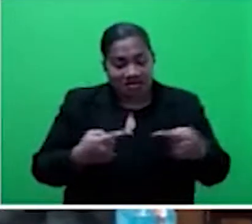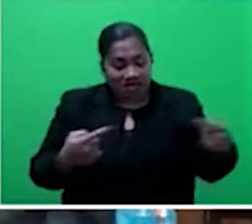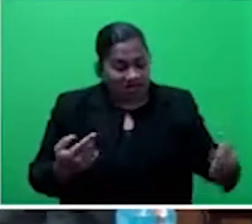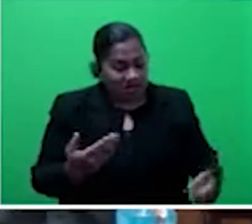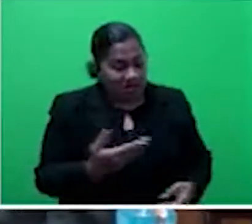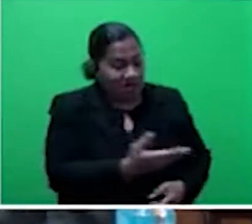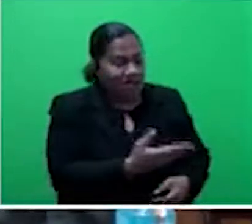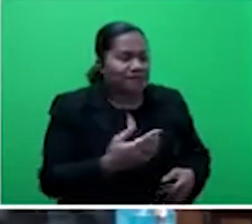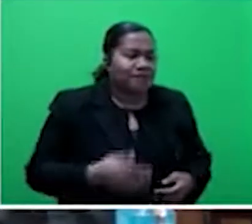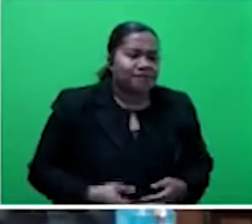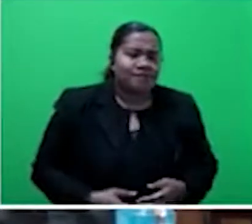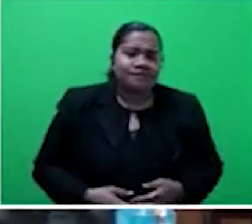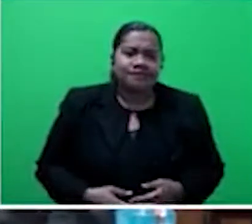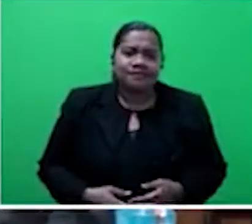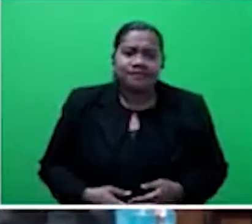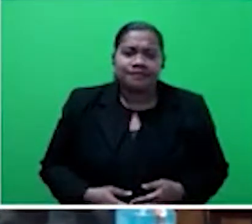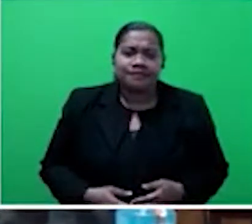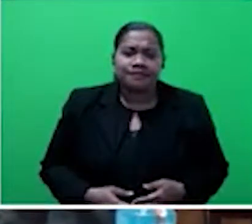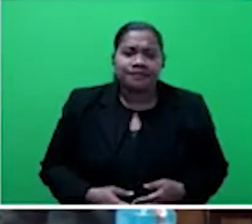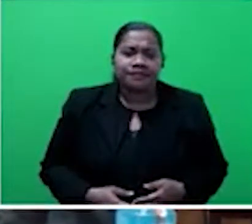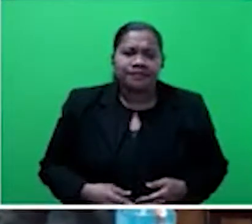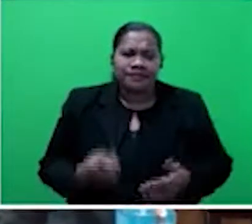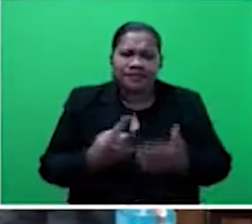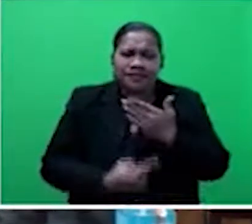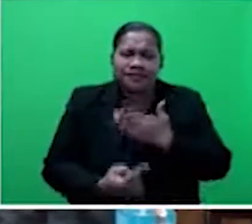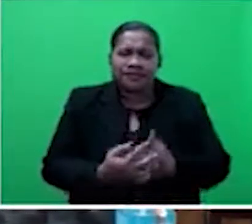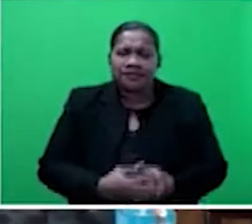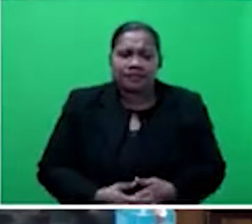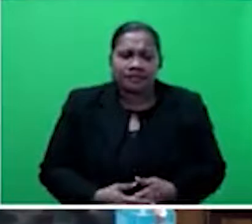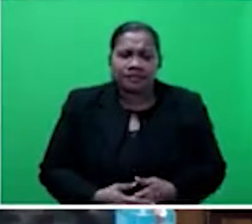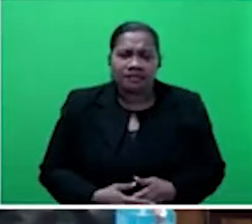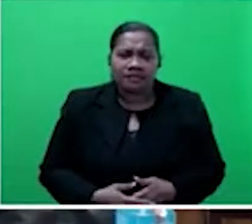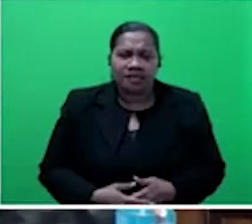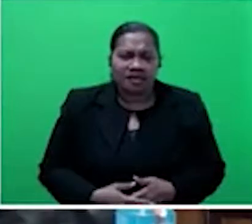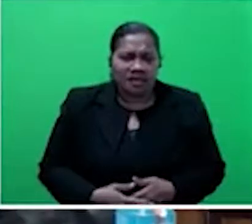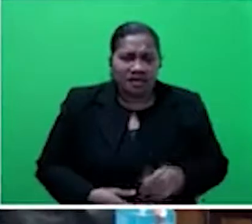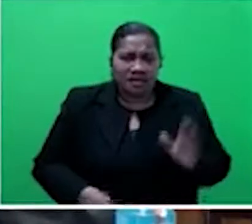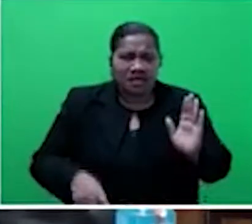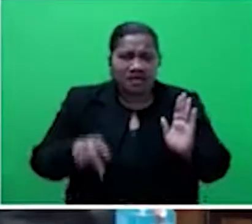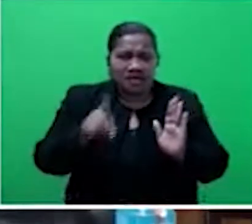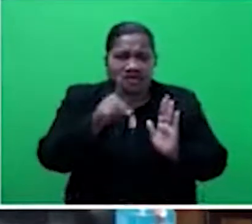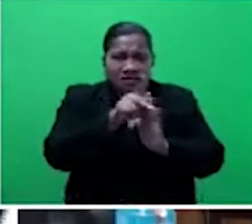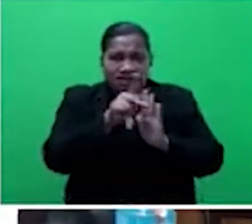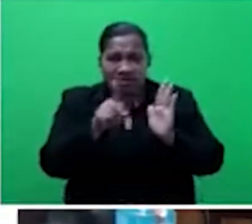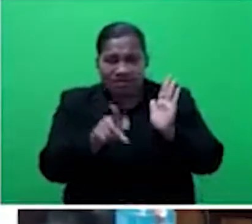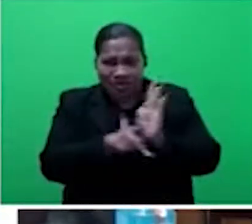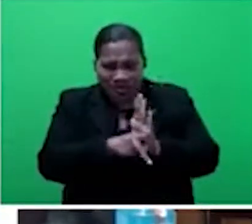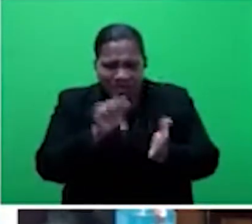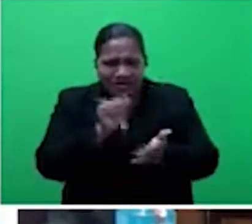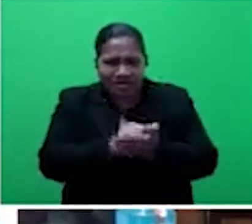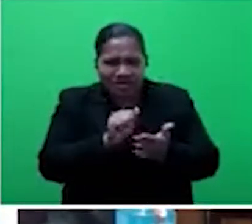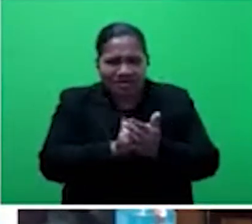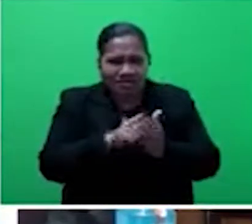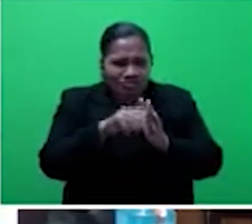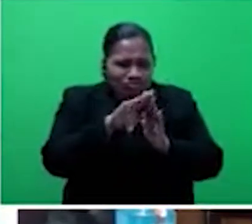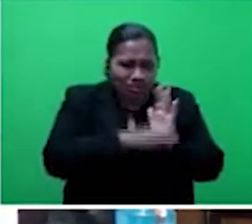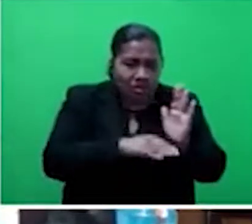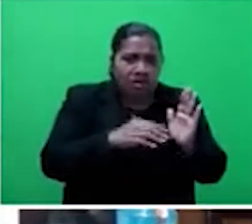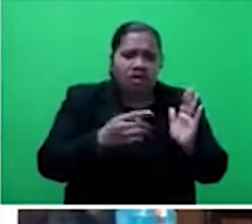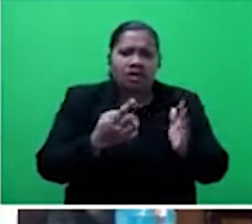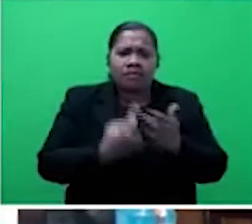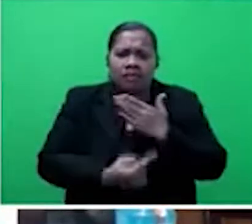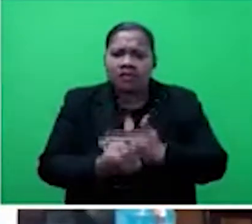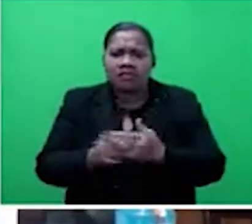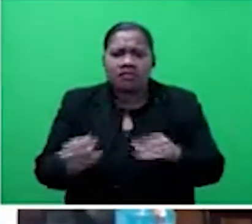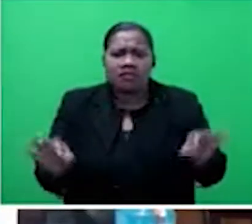is no rationality in the policy. He said for one of the things he'll do, firstly, is that he will increase taxation for